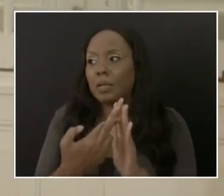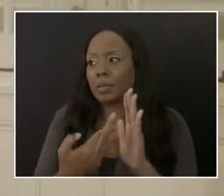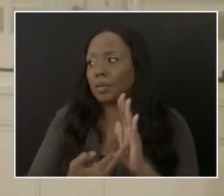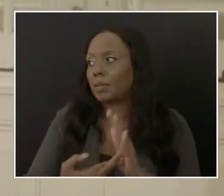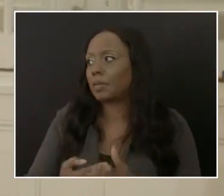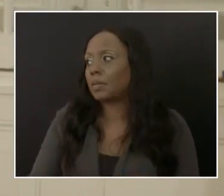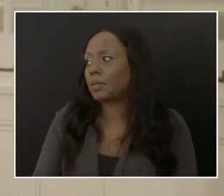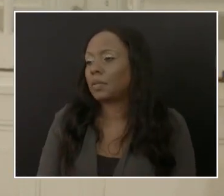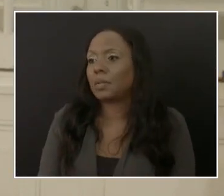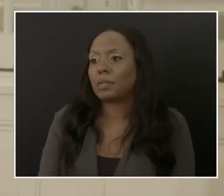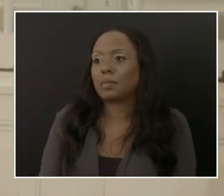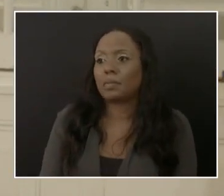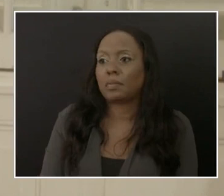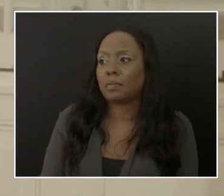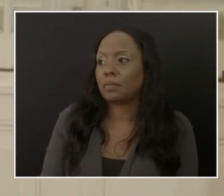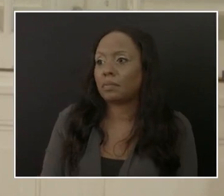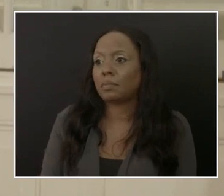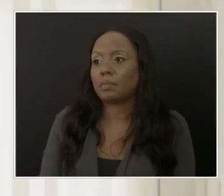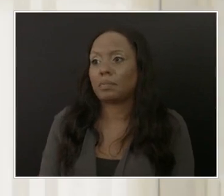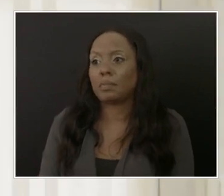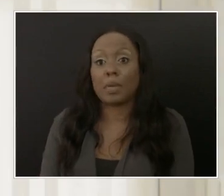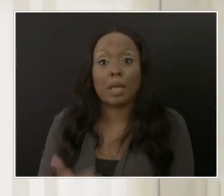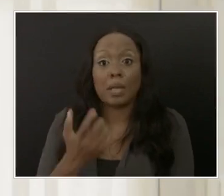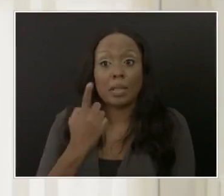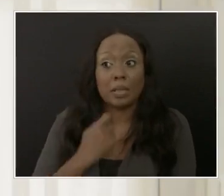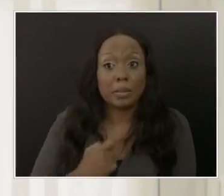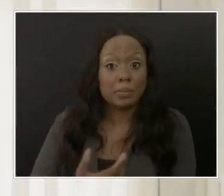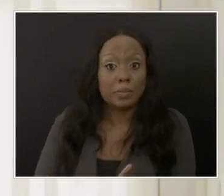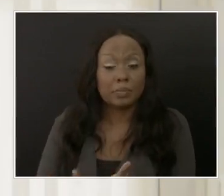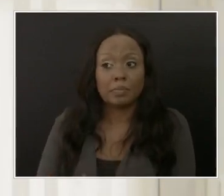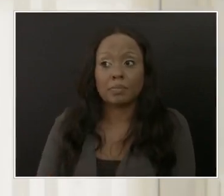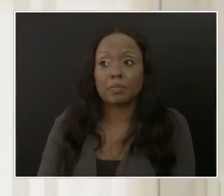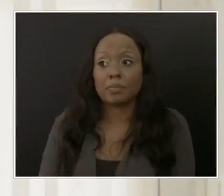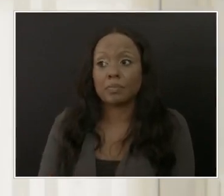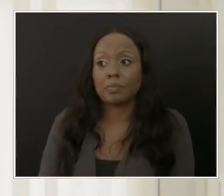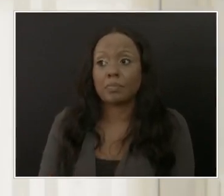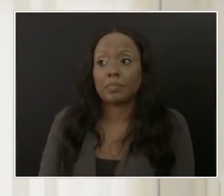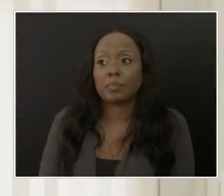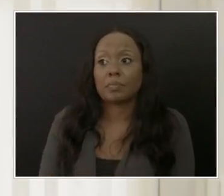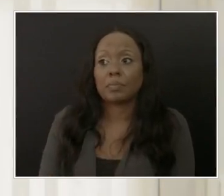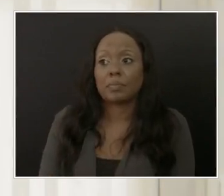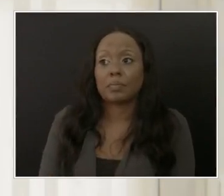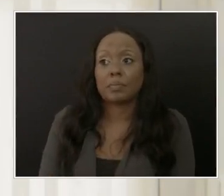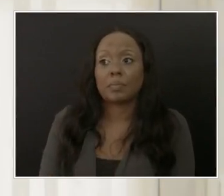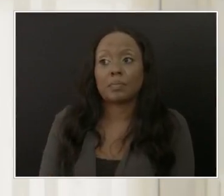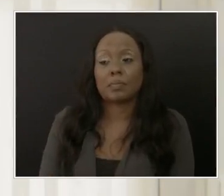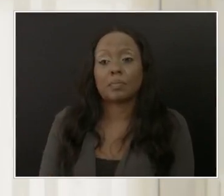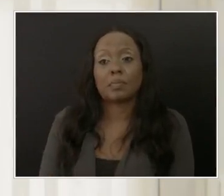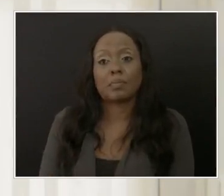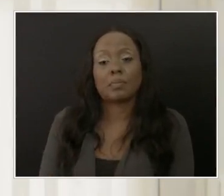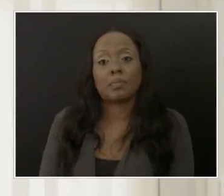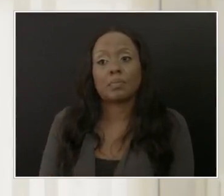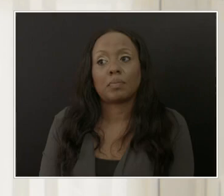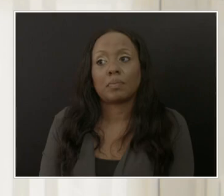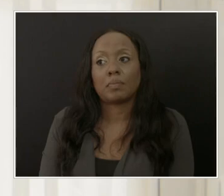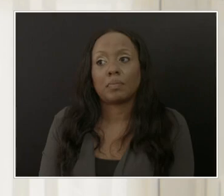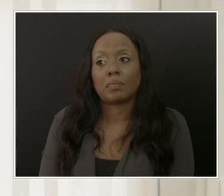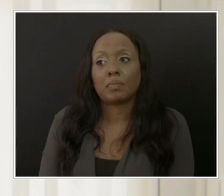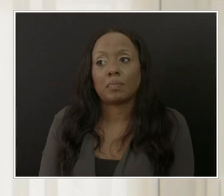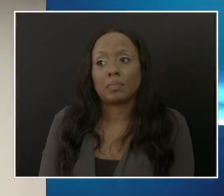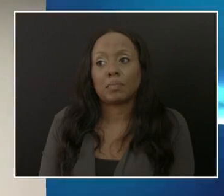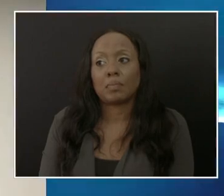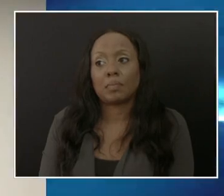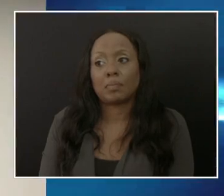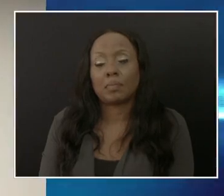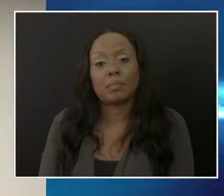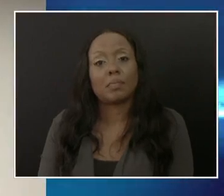Do we have any other questions from the media? One question for me, David, is there any update on the Safe